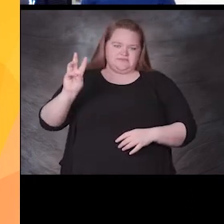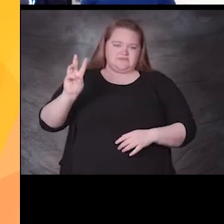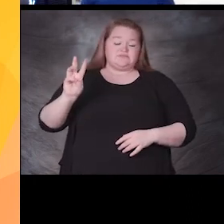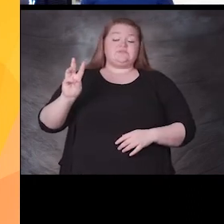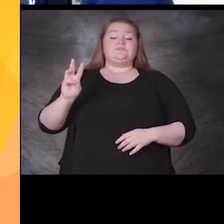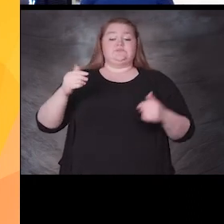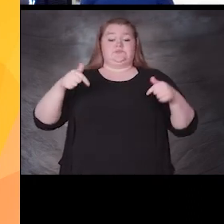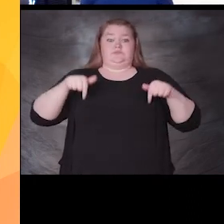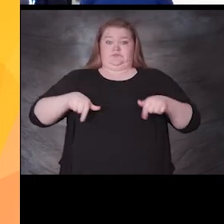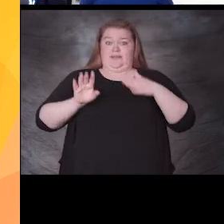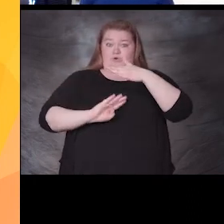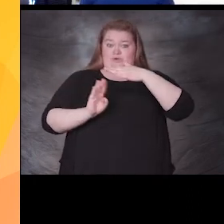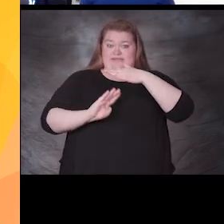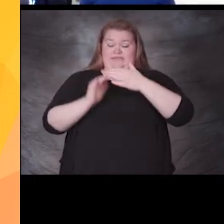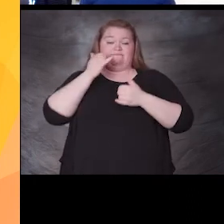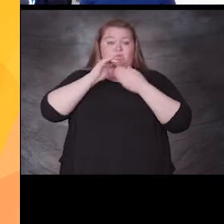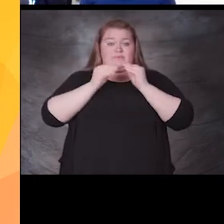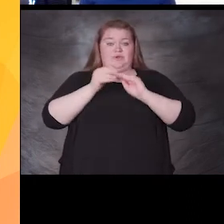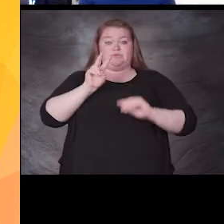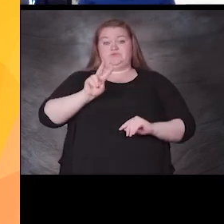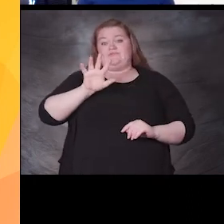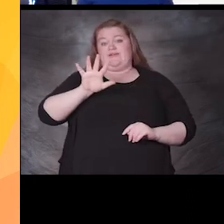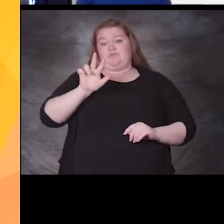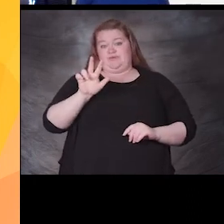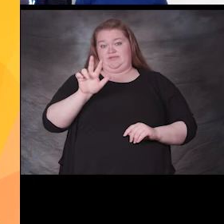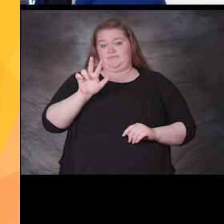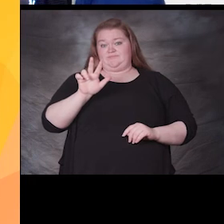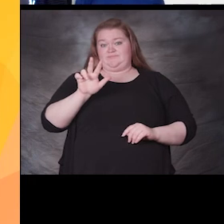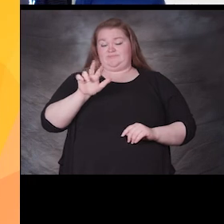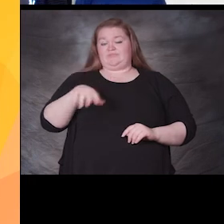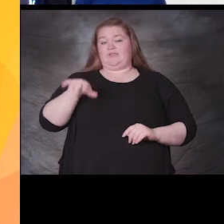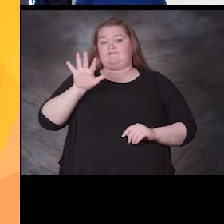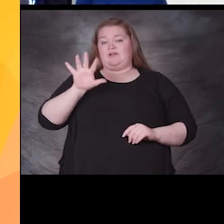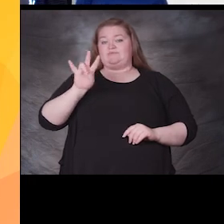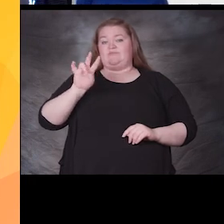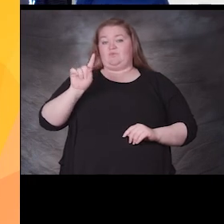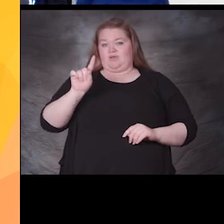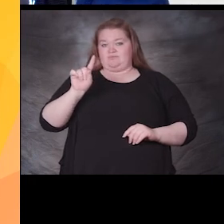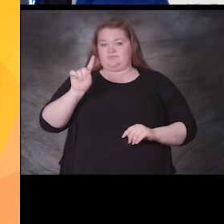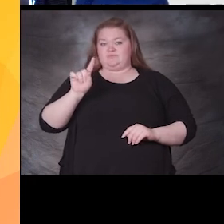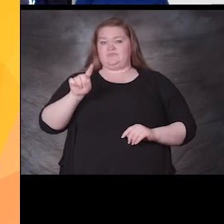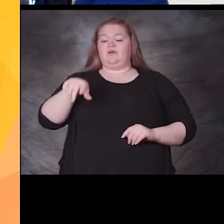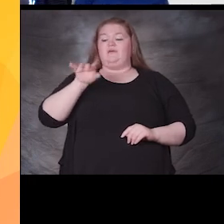253-571-4600